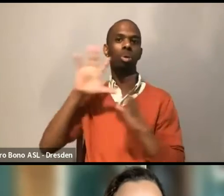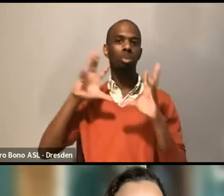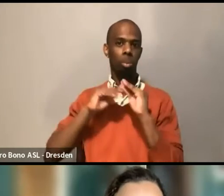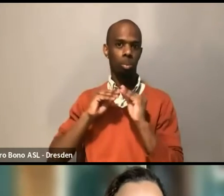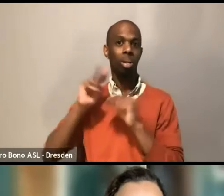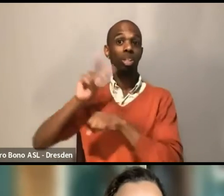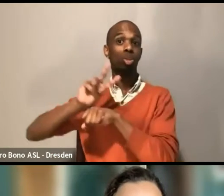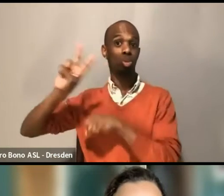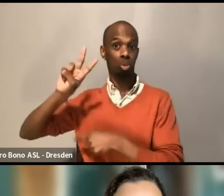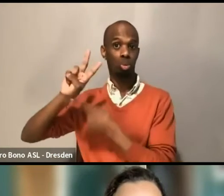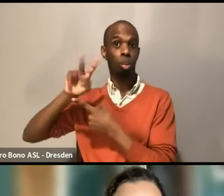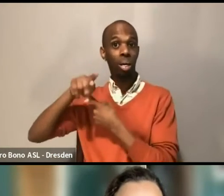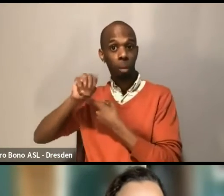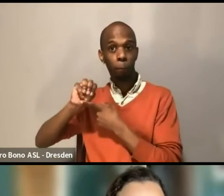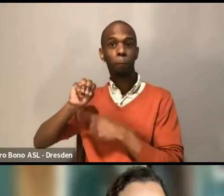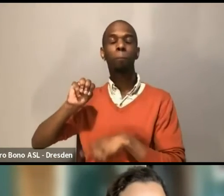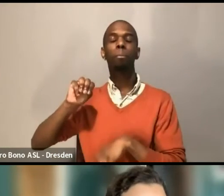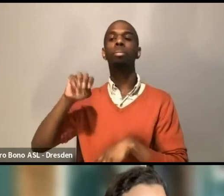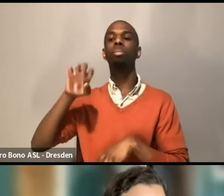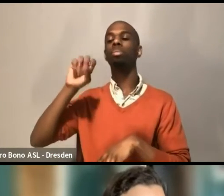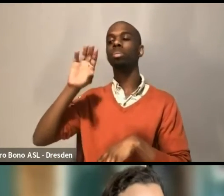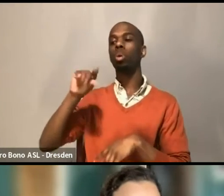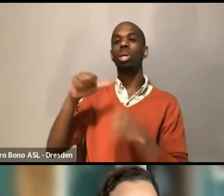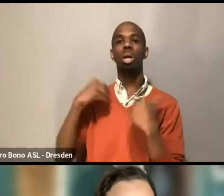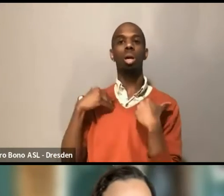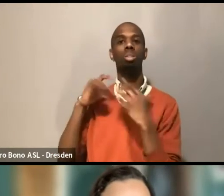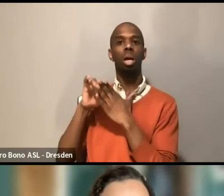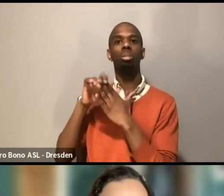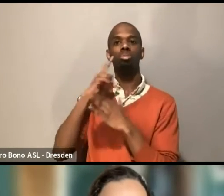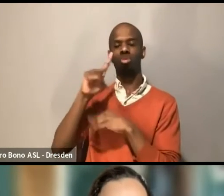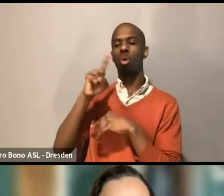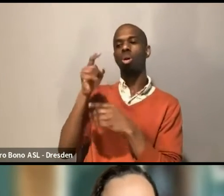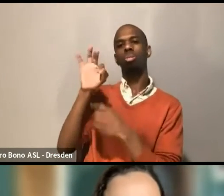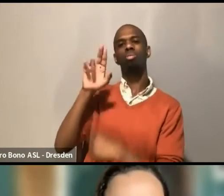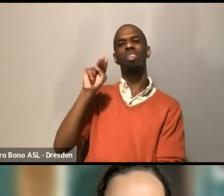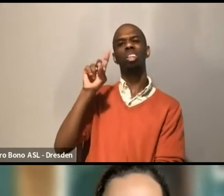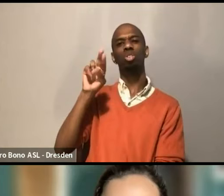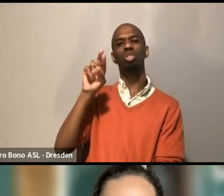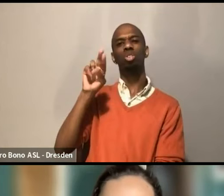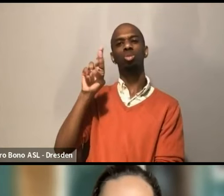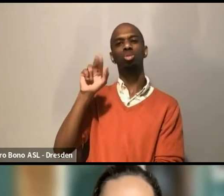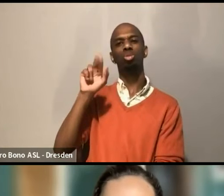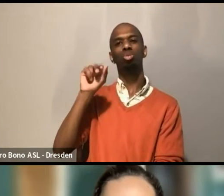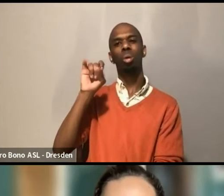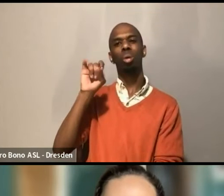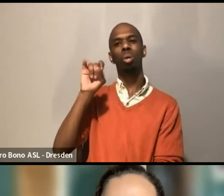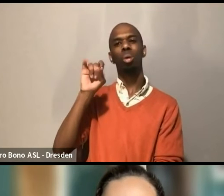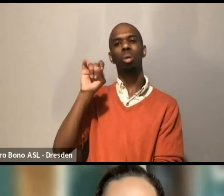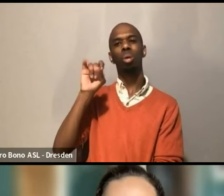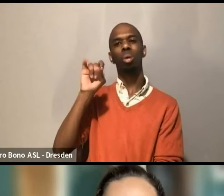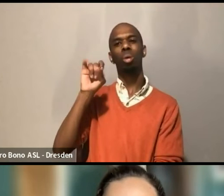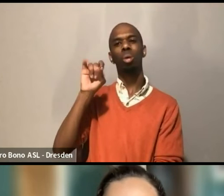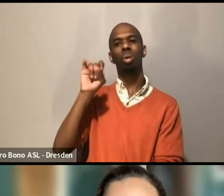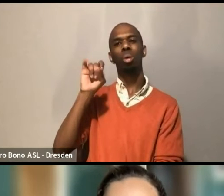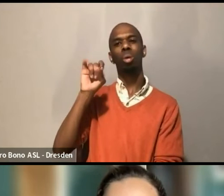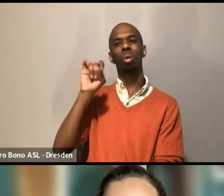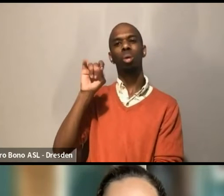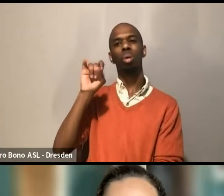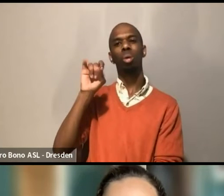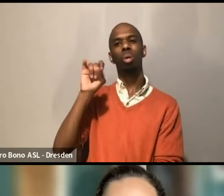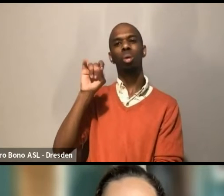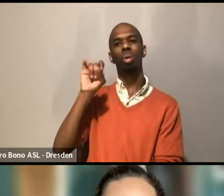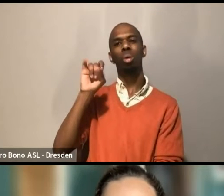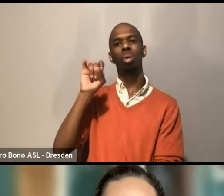at Playwrights Realm on fundraising for care support and how they continue to do that. And yes, the next question, there was a comment about the next question.